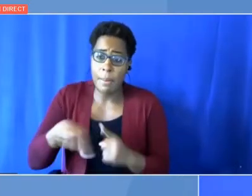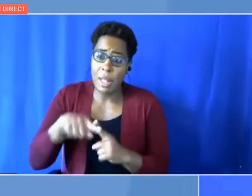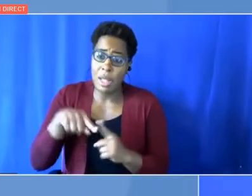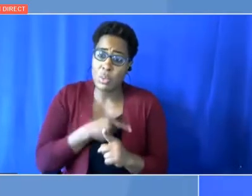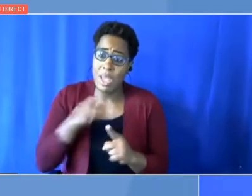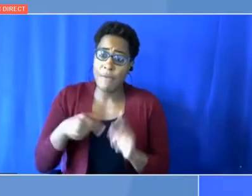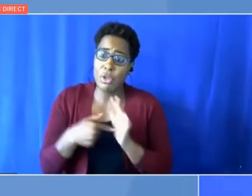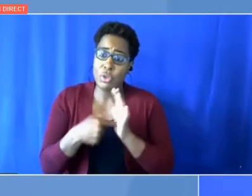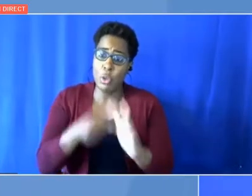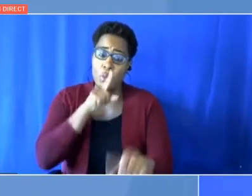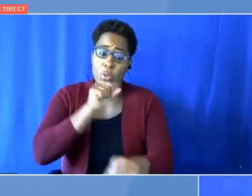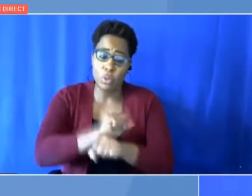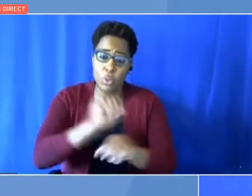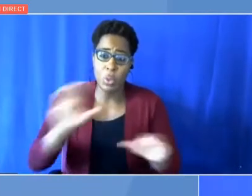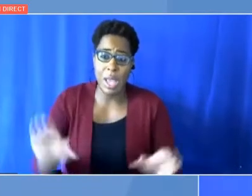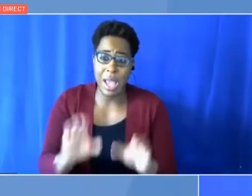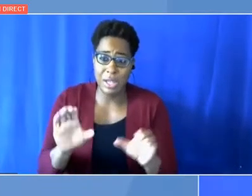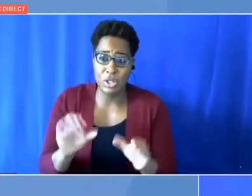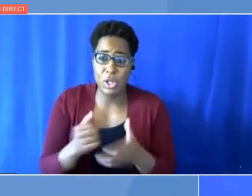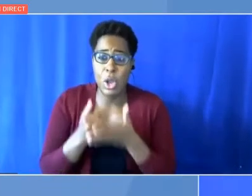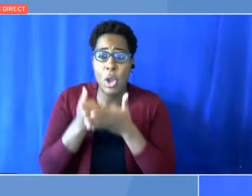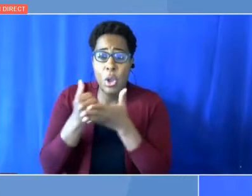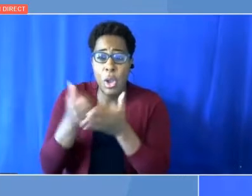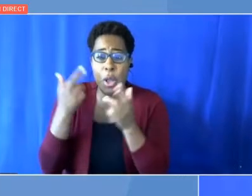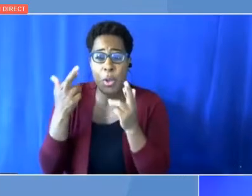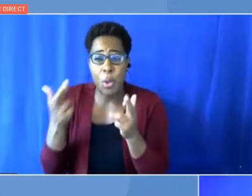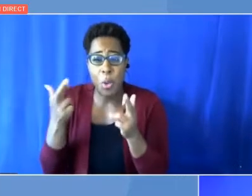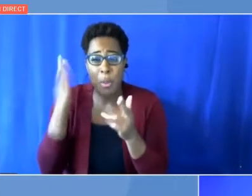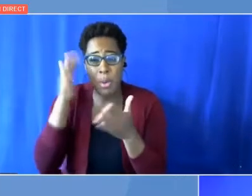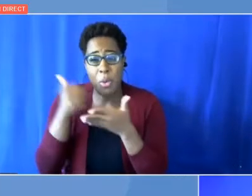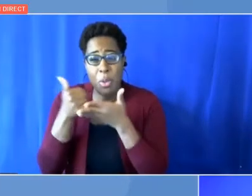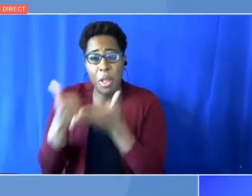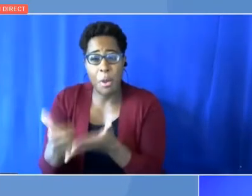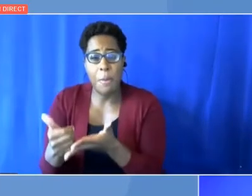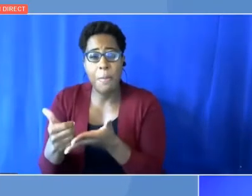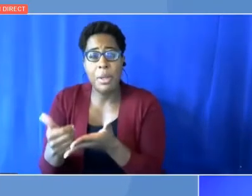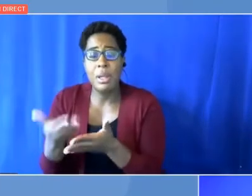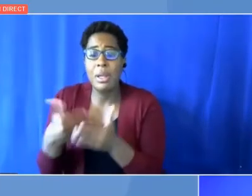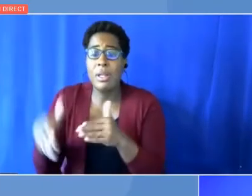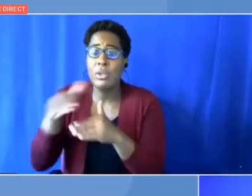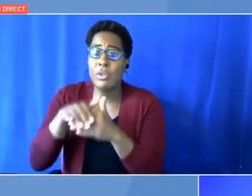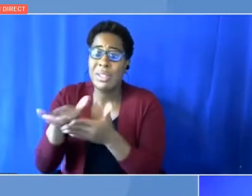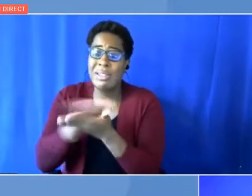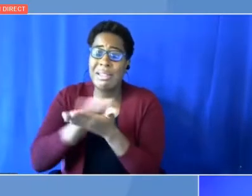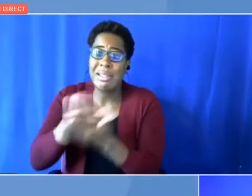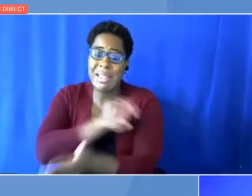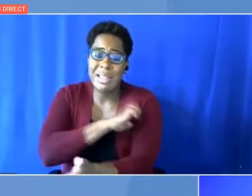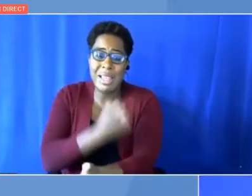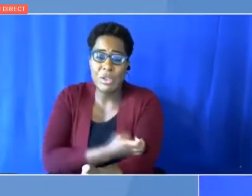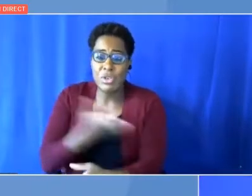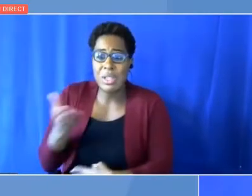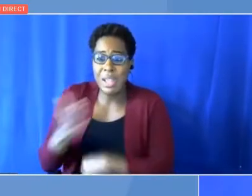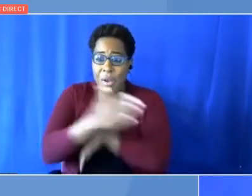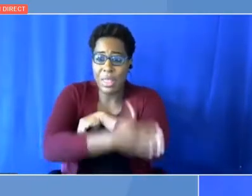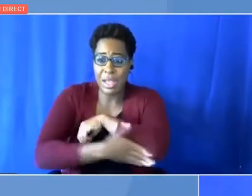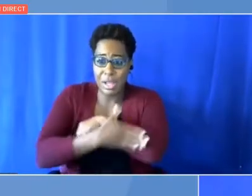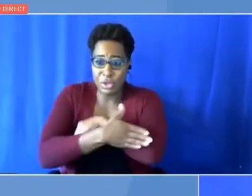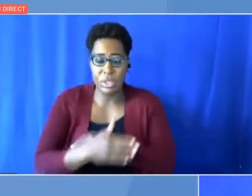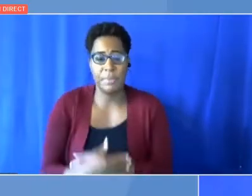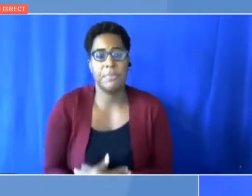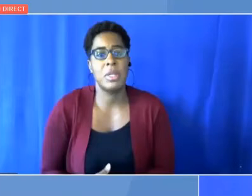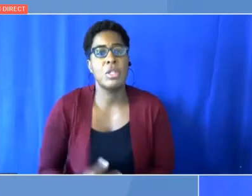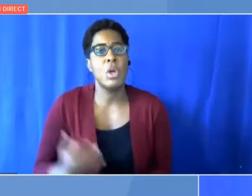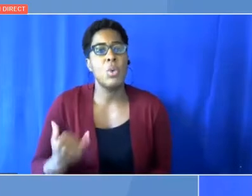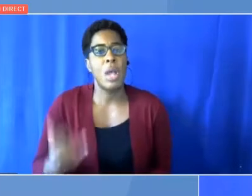increasing clean energy transition in those countries. Thank you so much for that, Fatih. I would like now to invite to the stage Graham